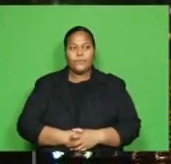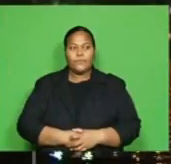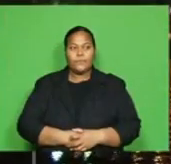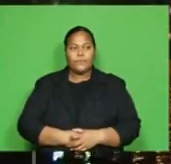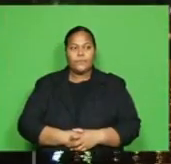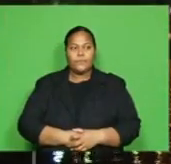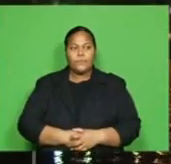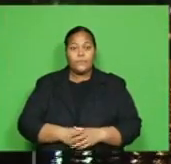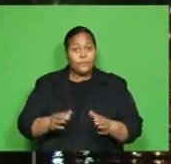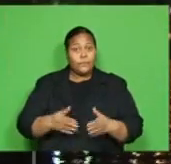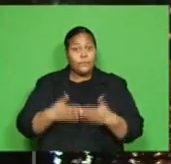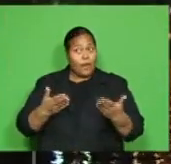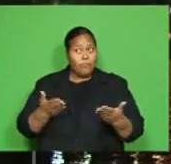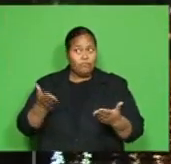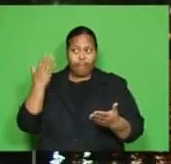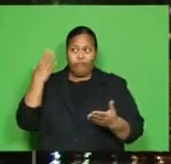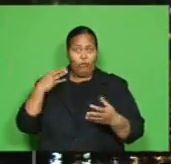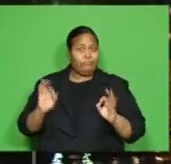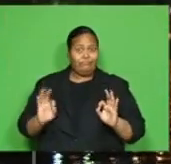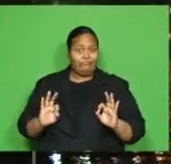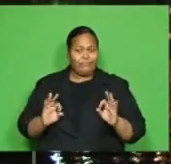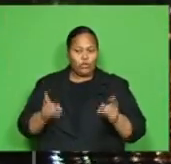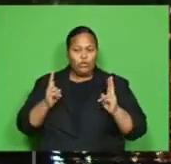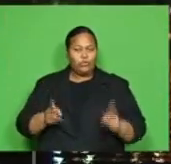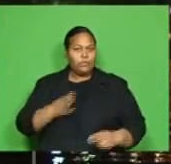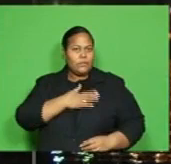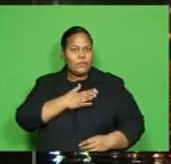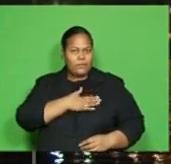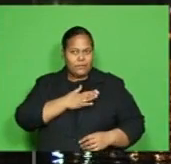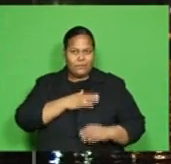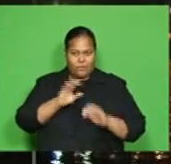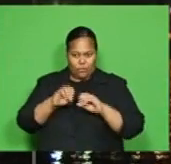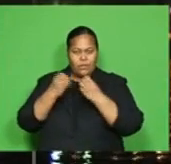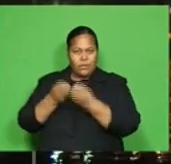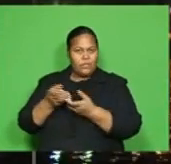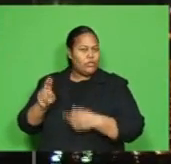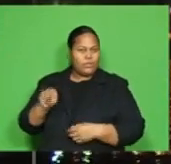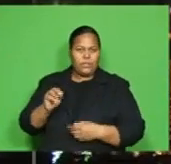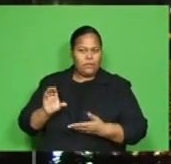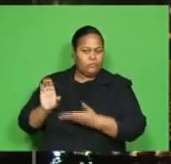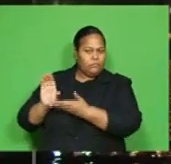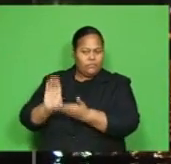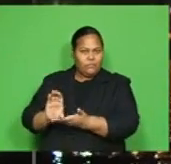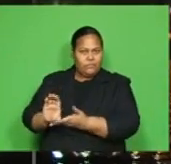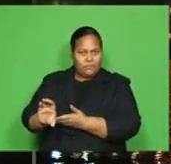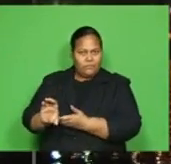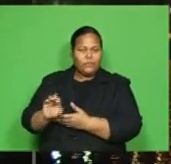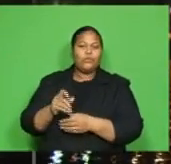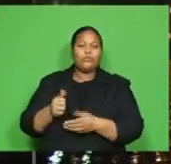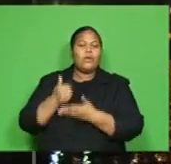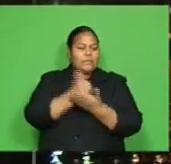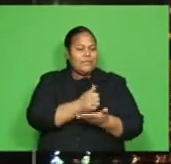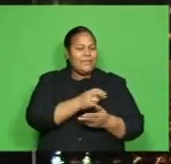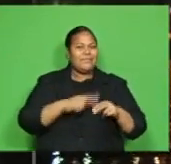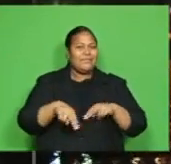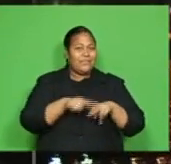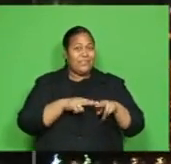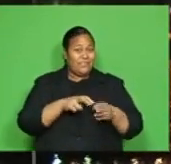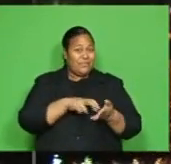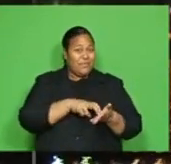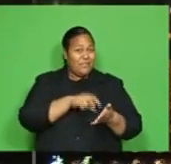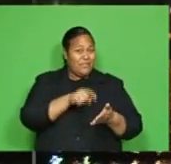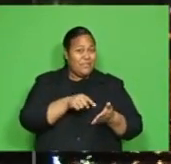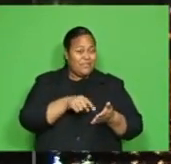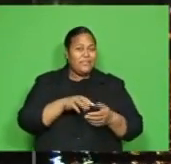Now more than ever, humanitarian aid agencies need funding to assist vulnerable countries like Fiji, reeling from the